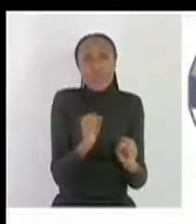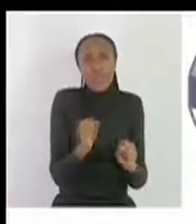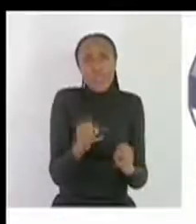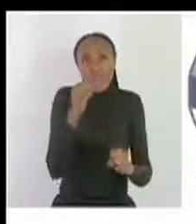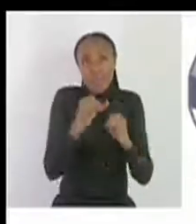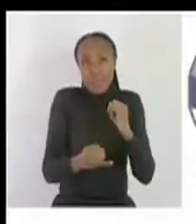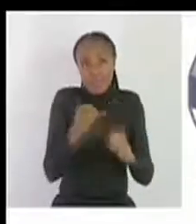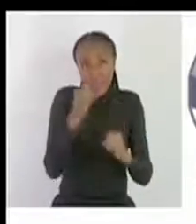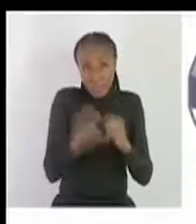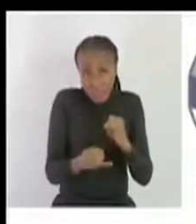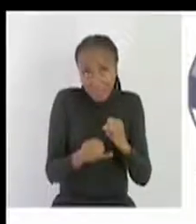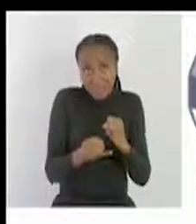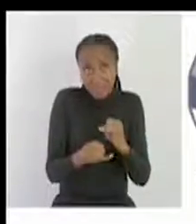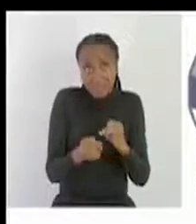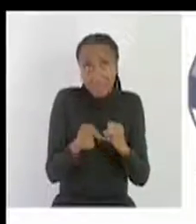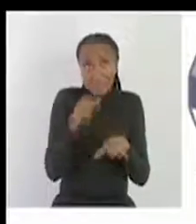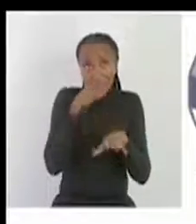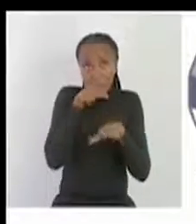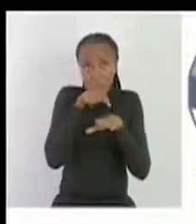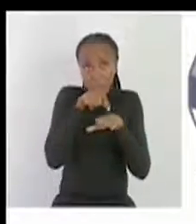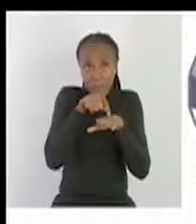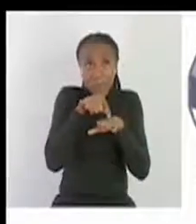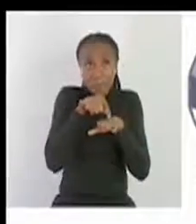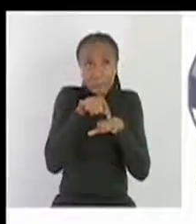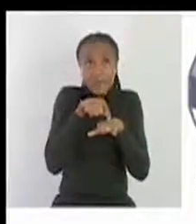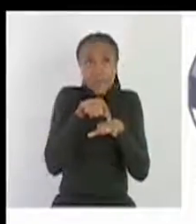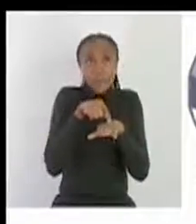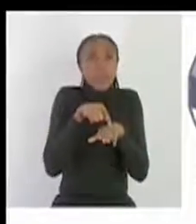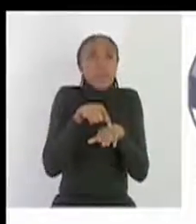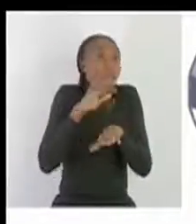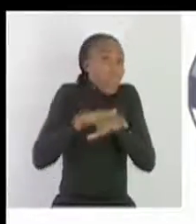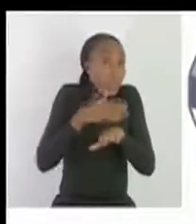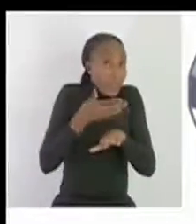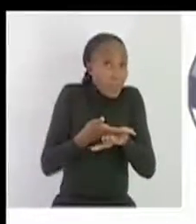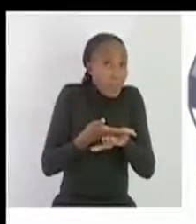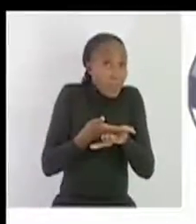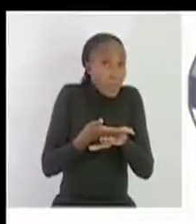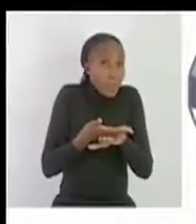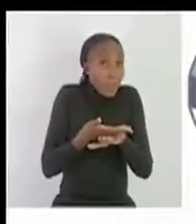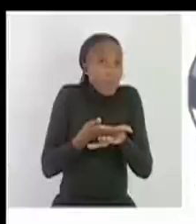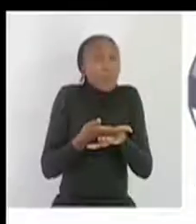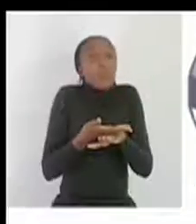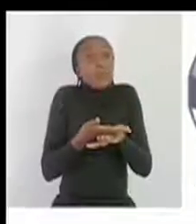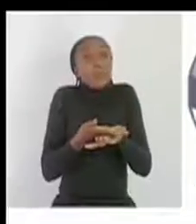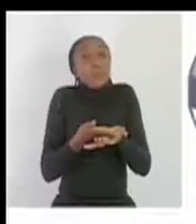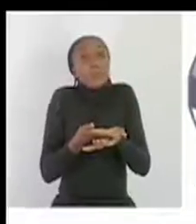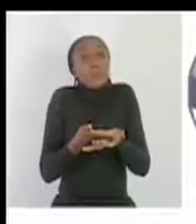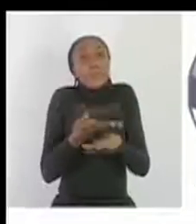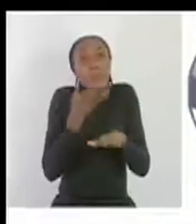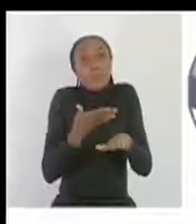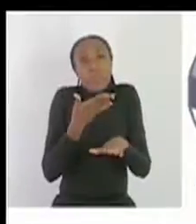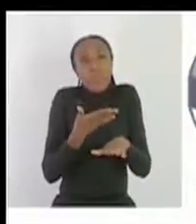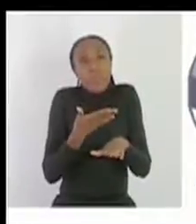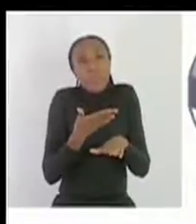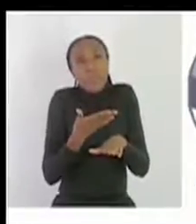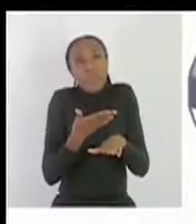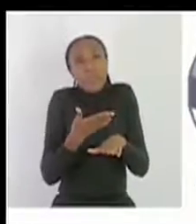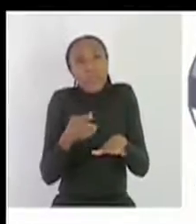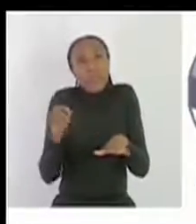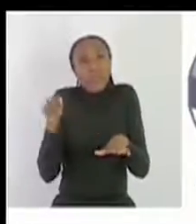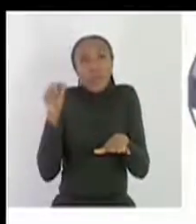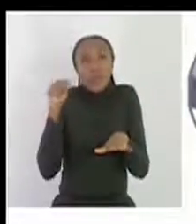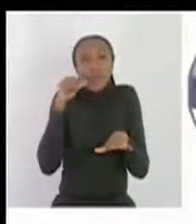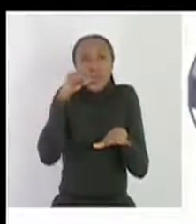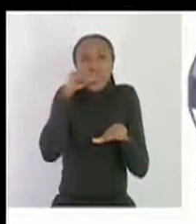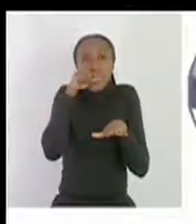it says insect bite so meaning that even if you happen to even if a even if a certain insect let